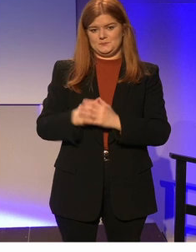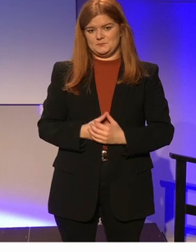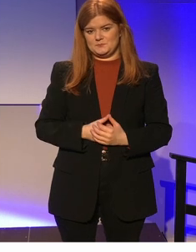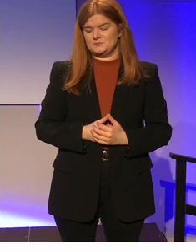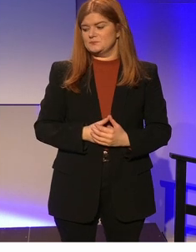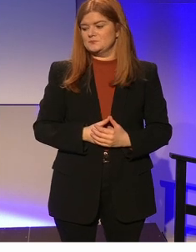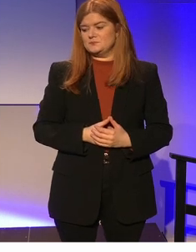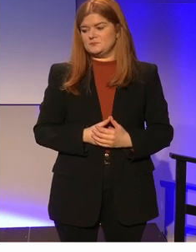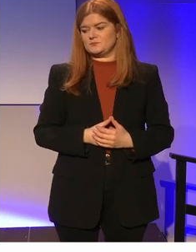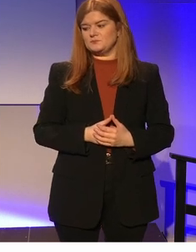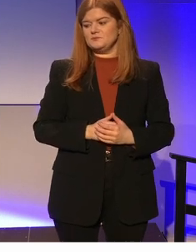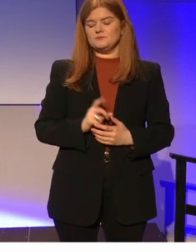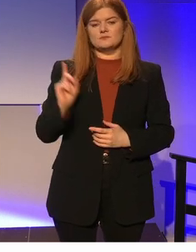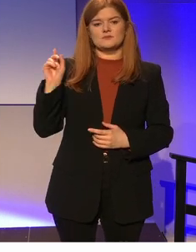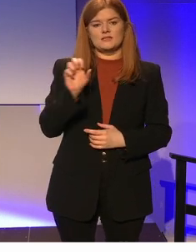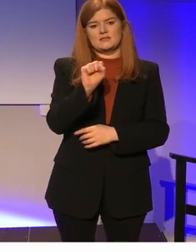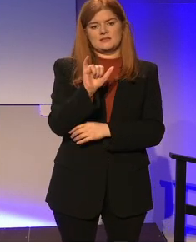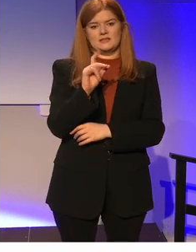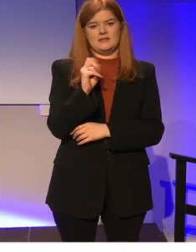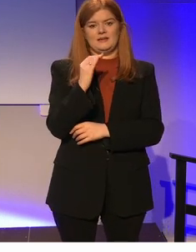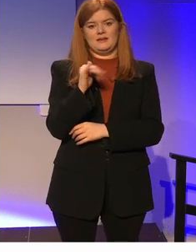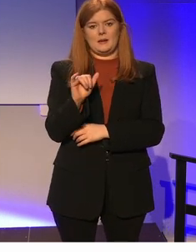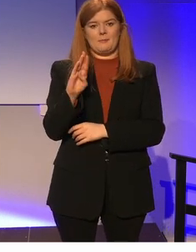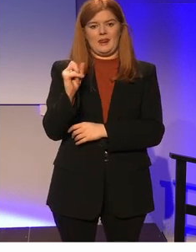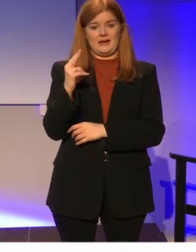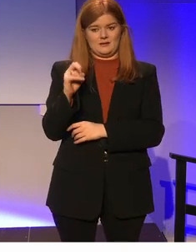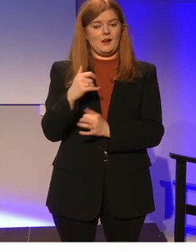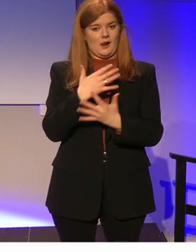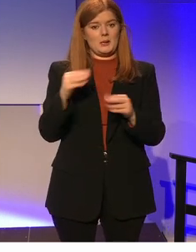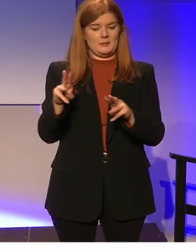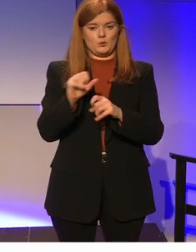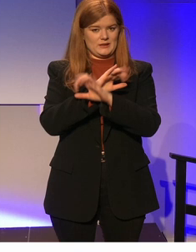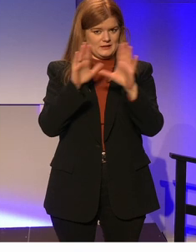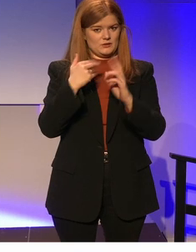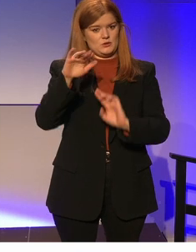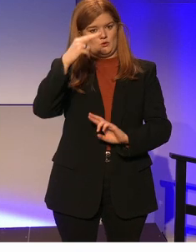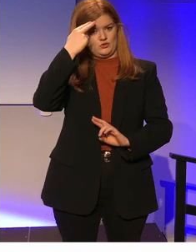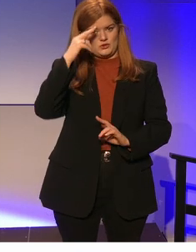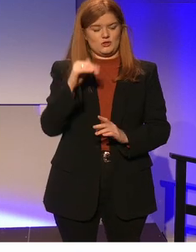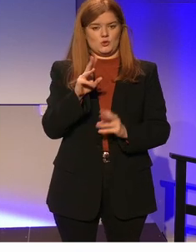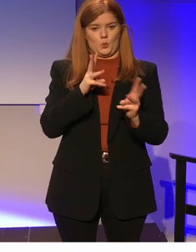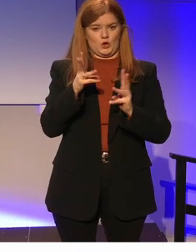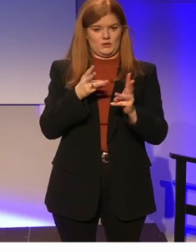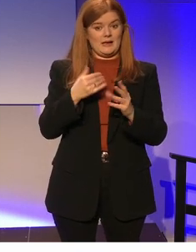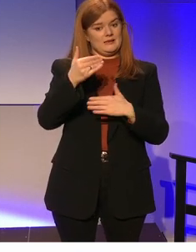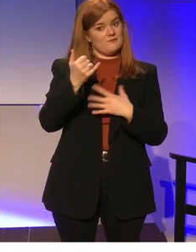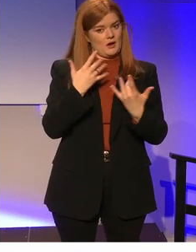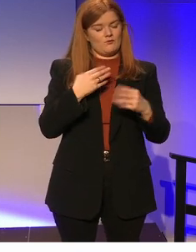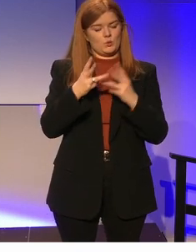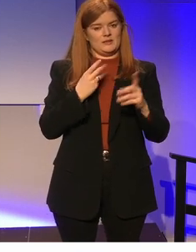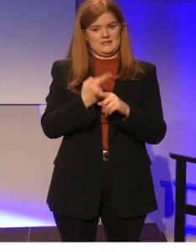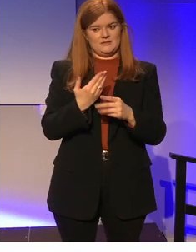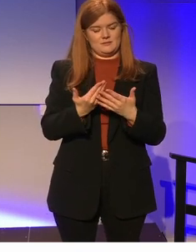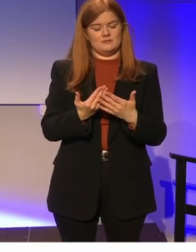And here, again, Sydney Blaine, you know, people were under no illusion about the work that lay ahead, considering the